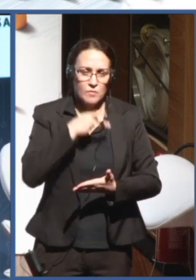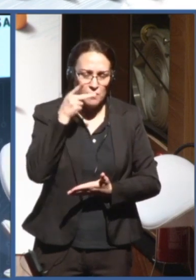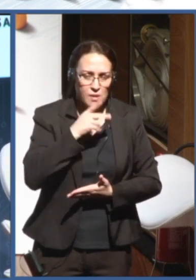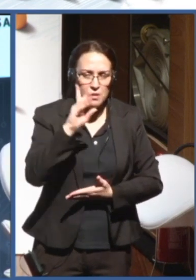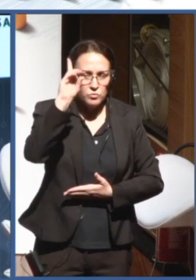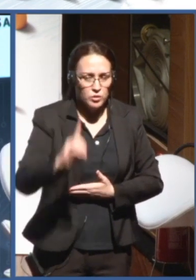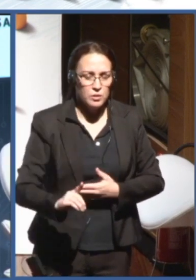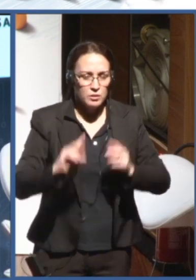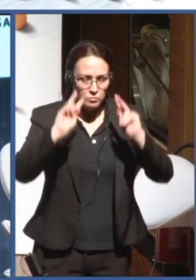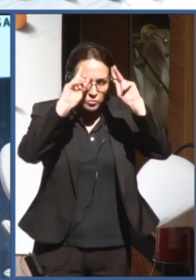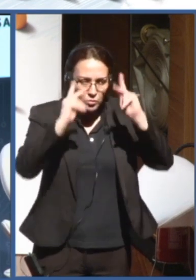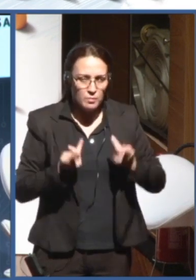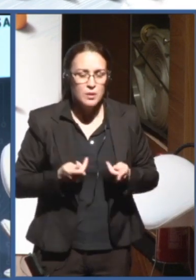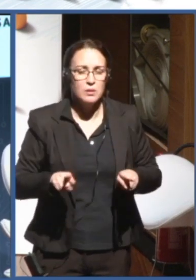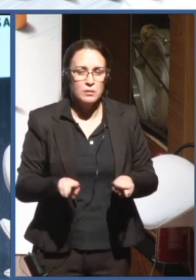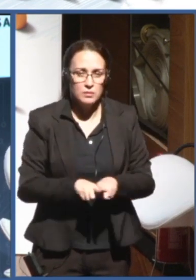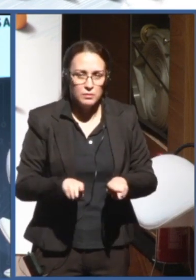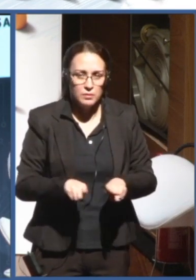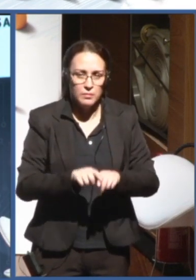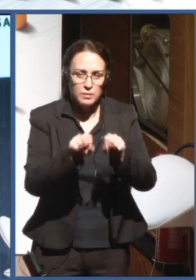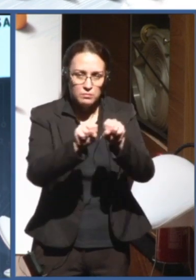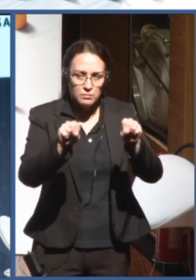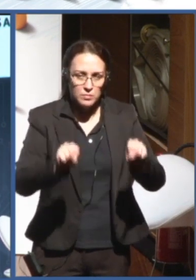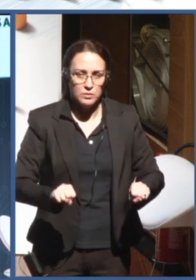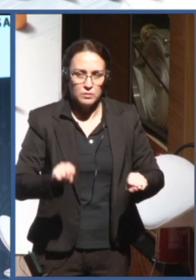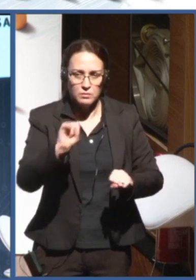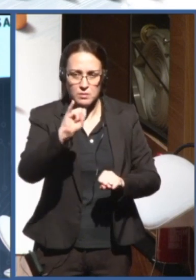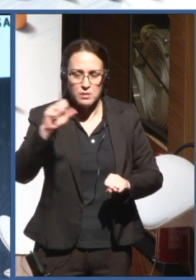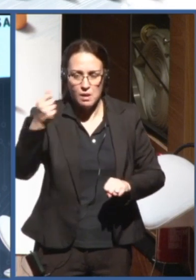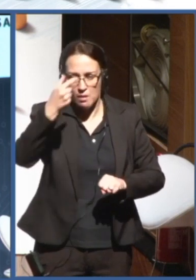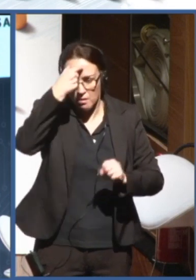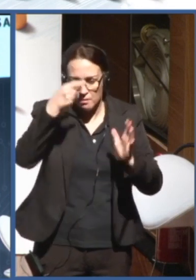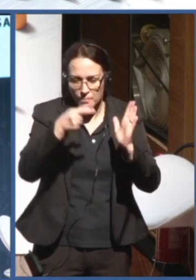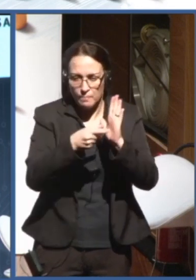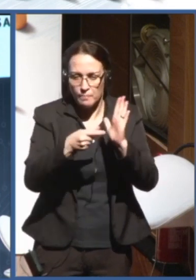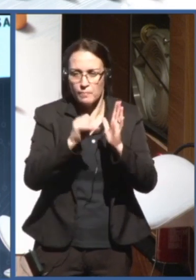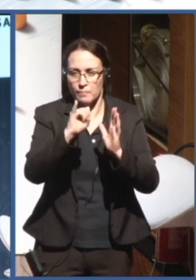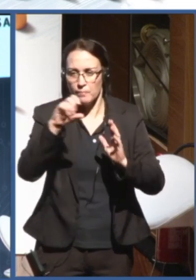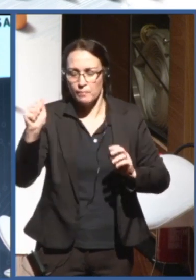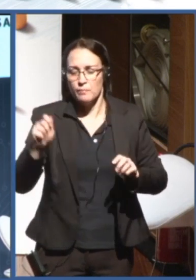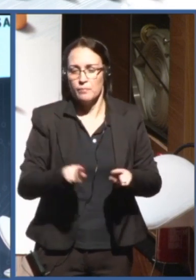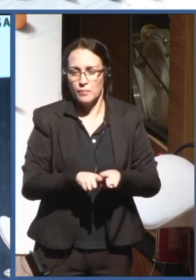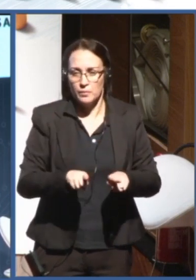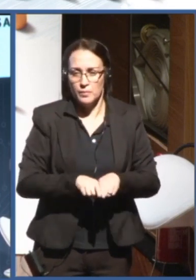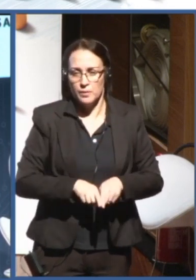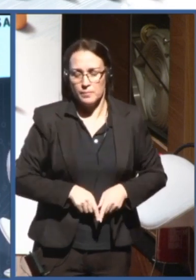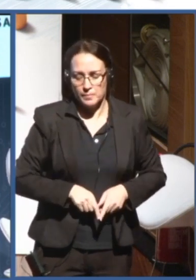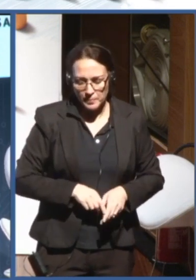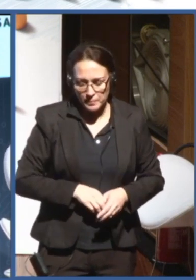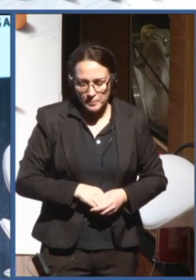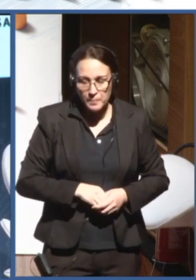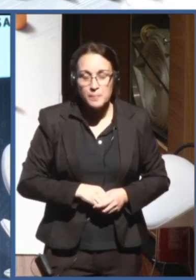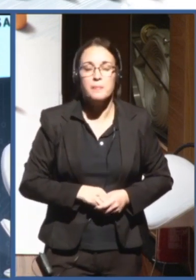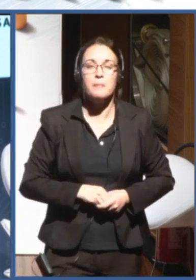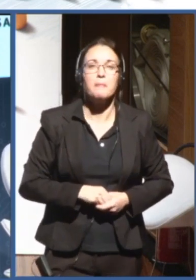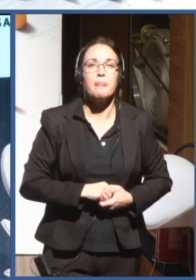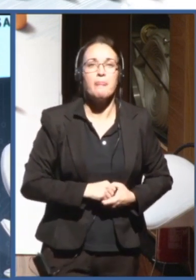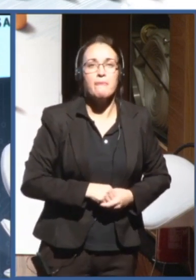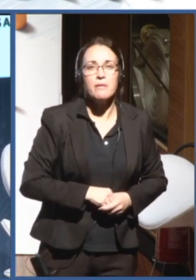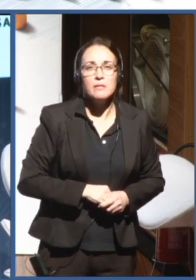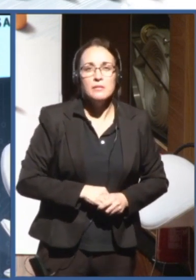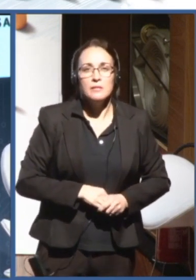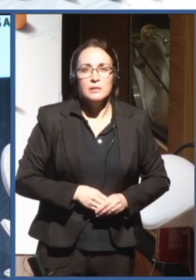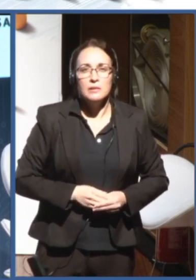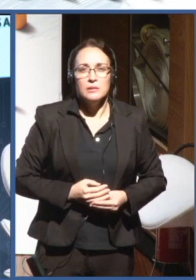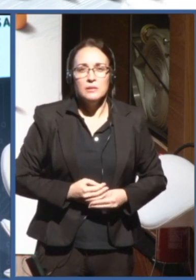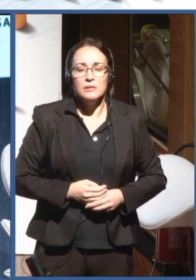systems. I think this is something everyone has mentioned. I guess I can mention, because I don't have that much